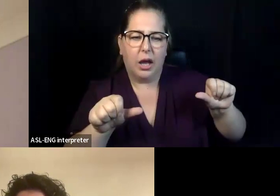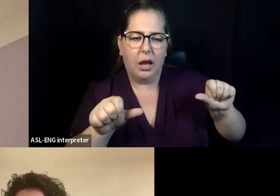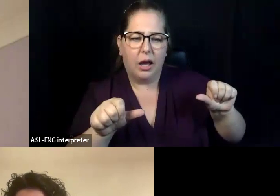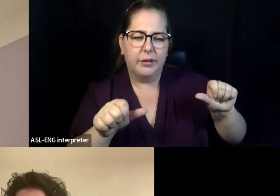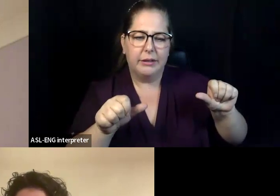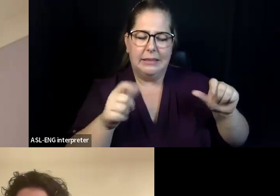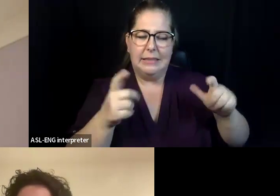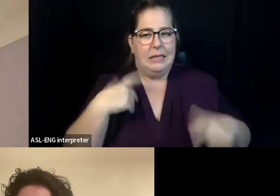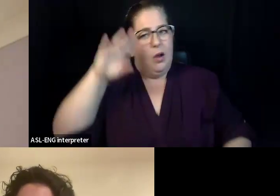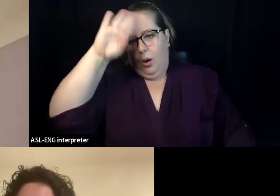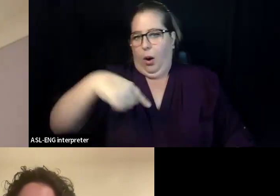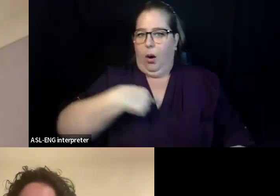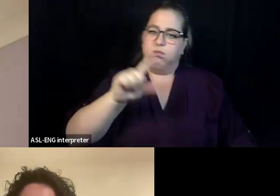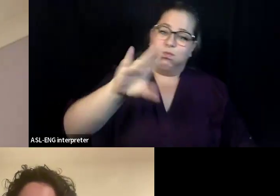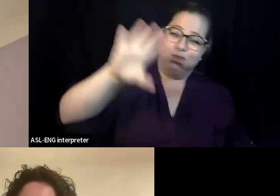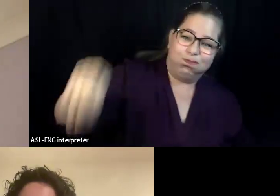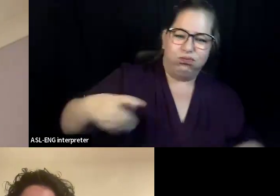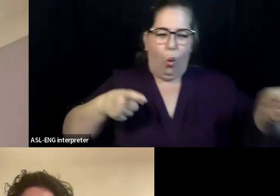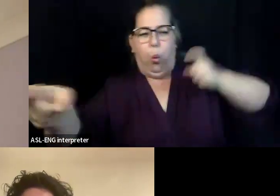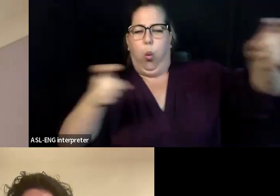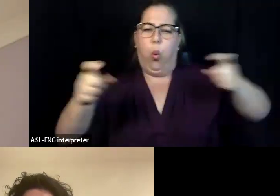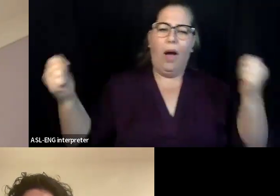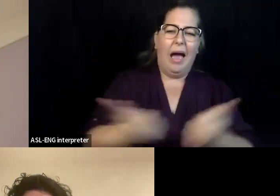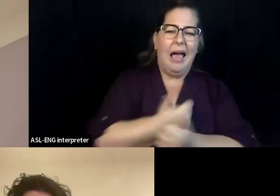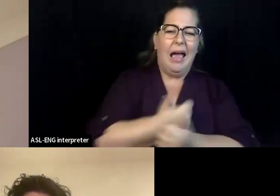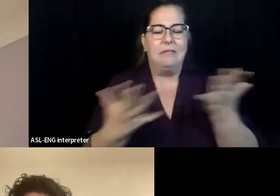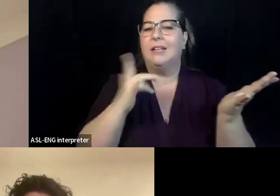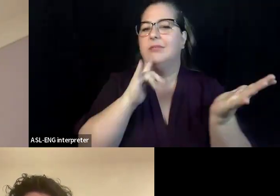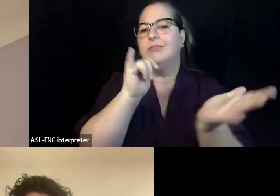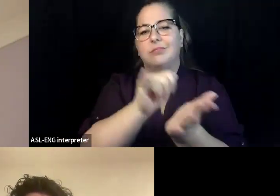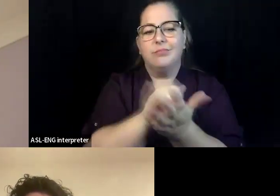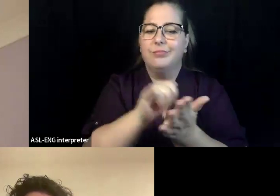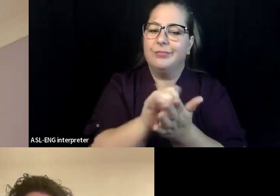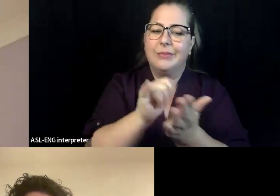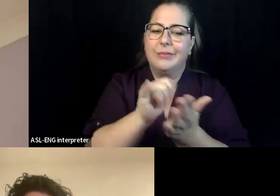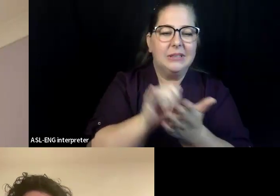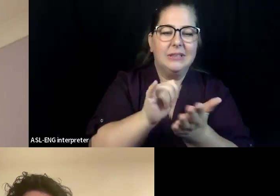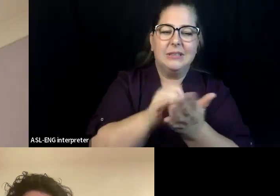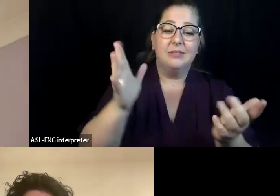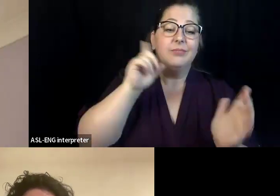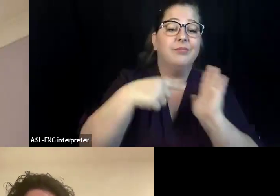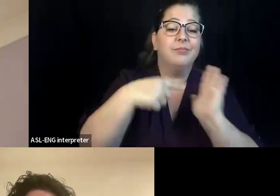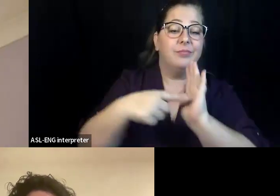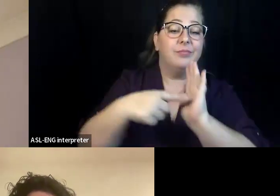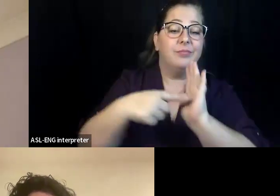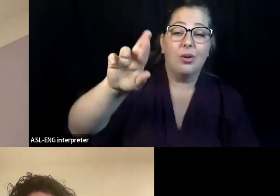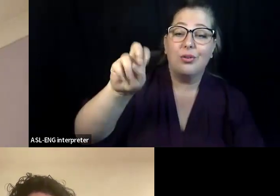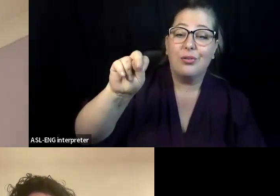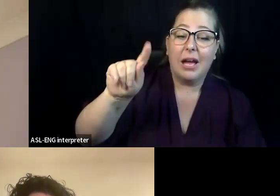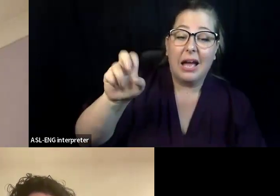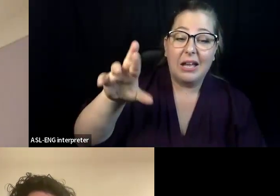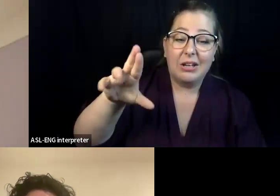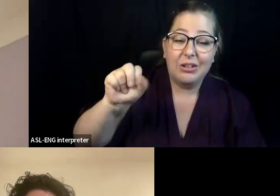space as, as renters in the space. Um, but we are talking to make sure that we use, um,